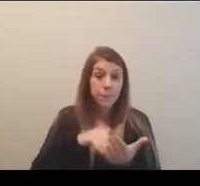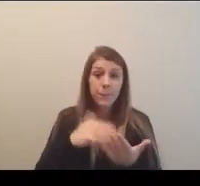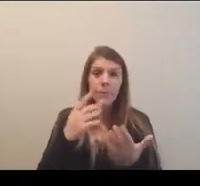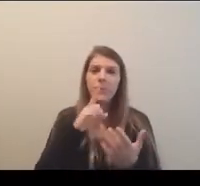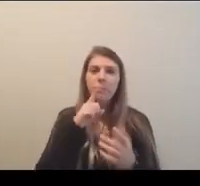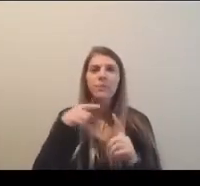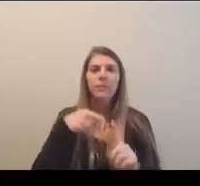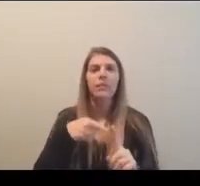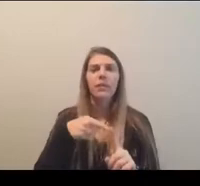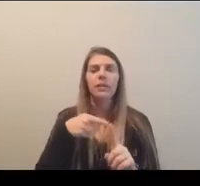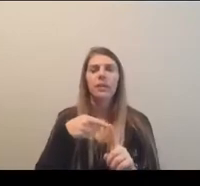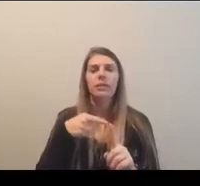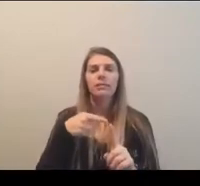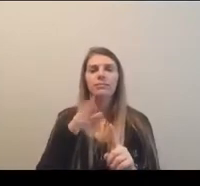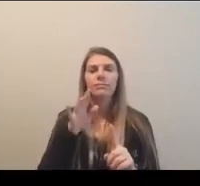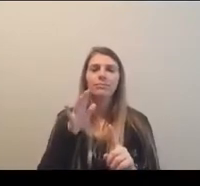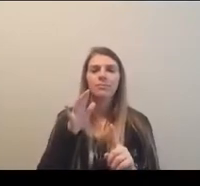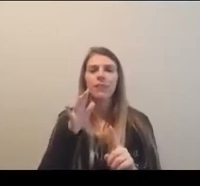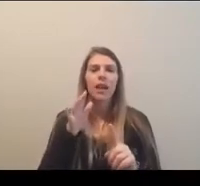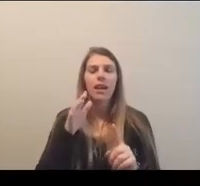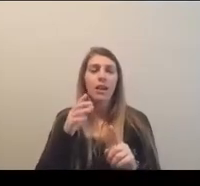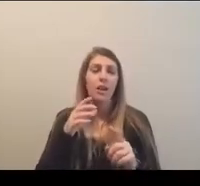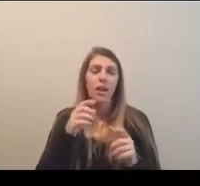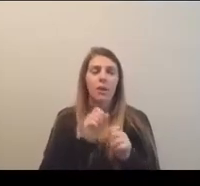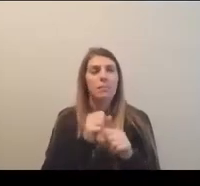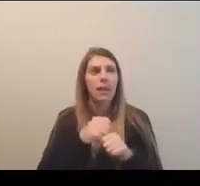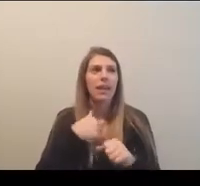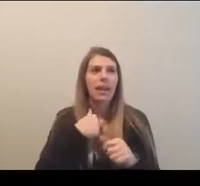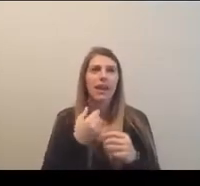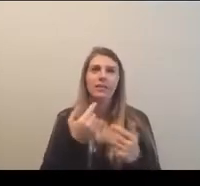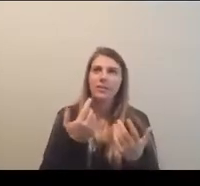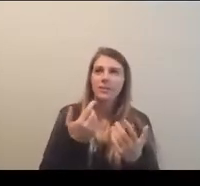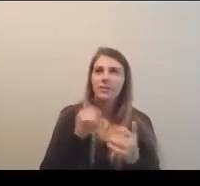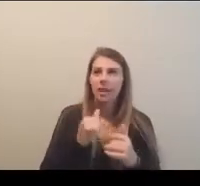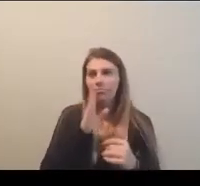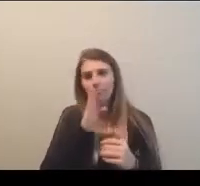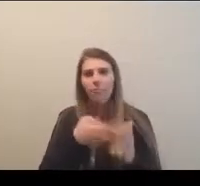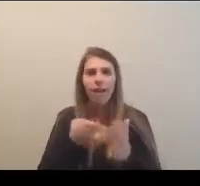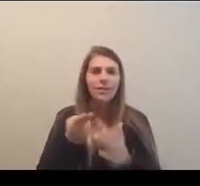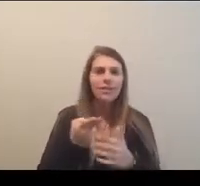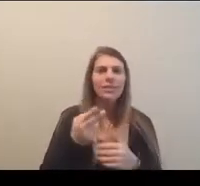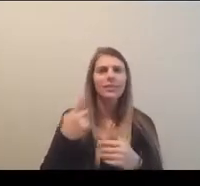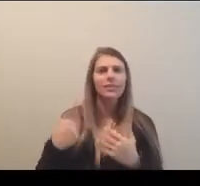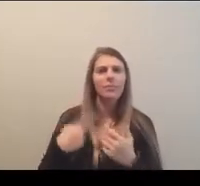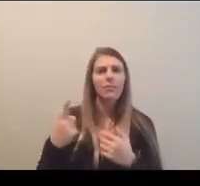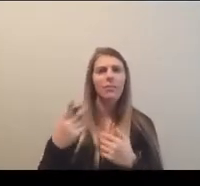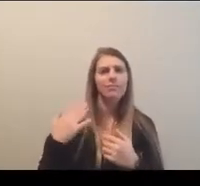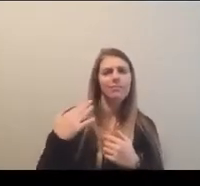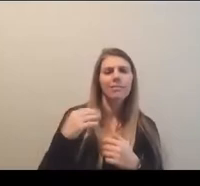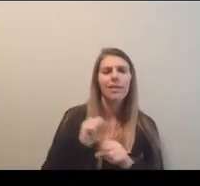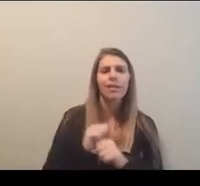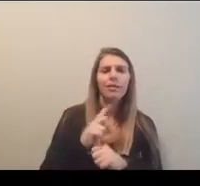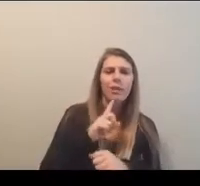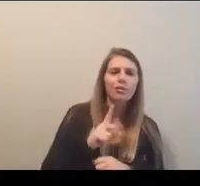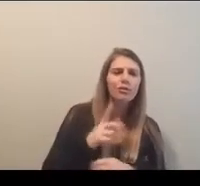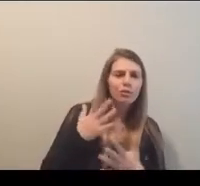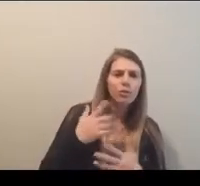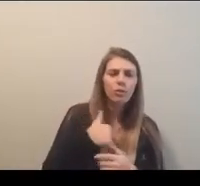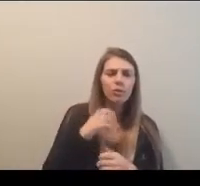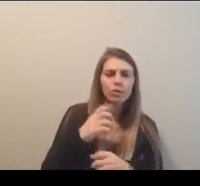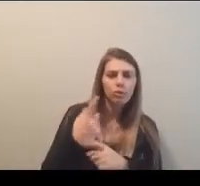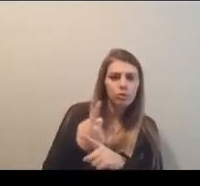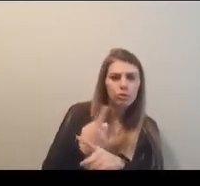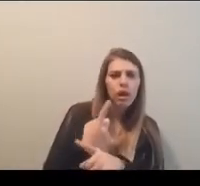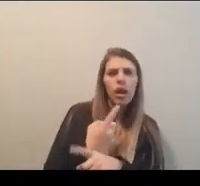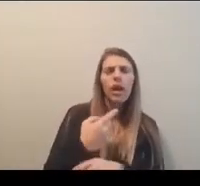of keeping us to be, um, you know, keeping us honest here a little bit, um, from time to time was like, Hey, you know, we, we need to make sure that we're doing the right things